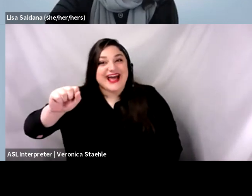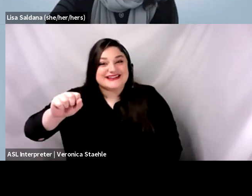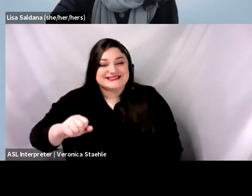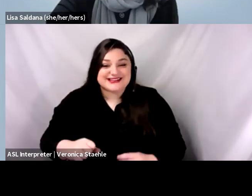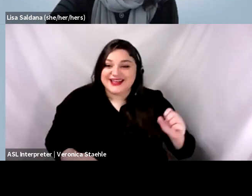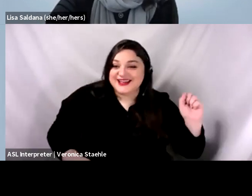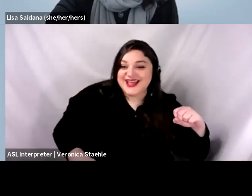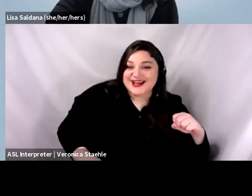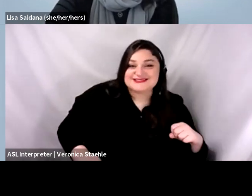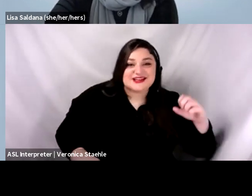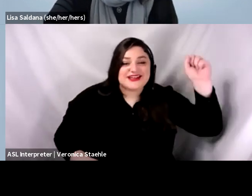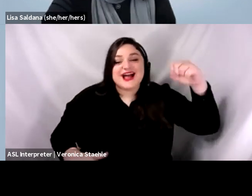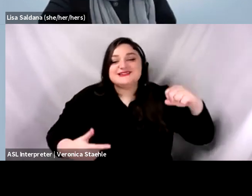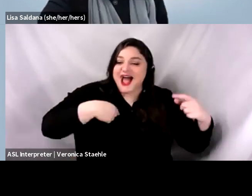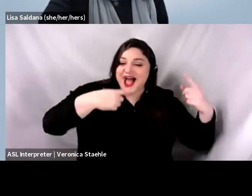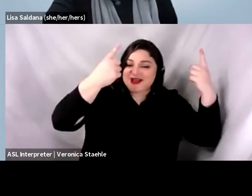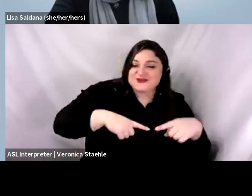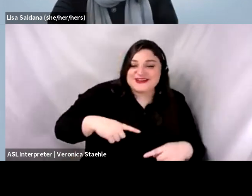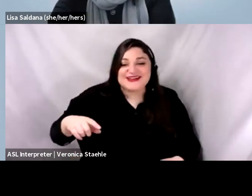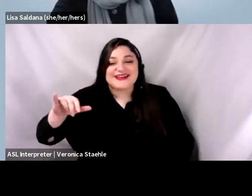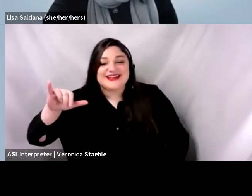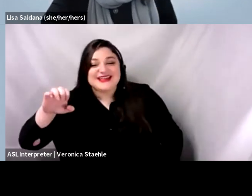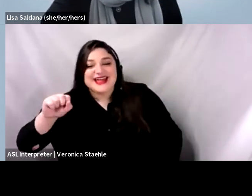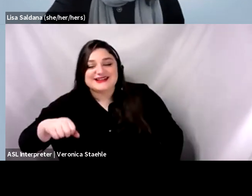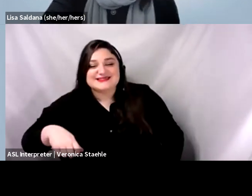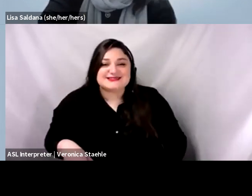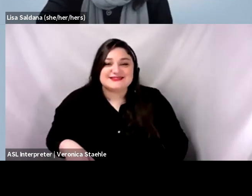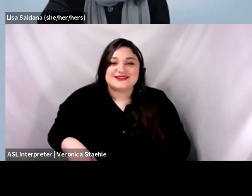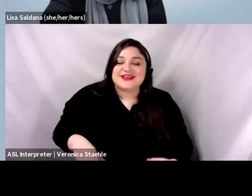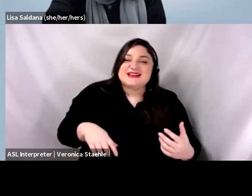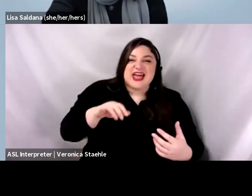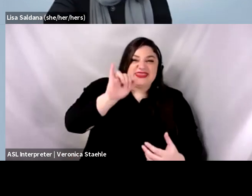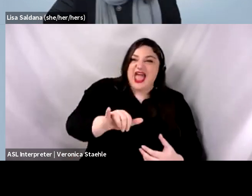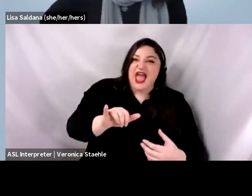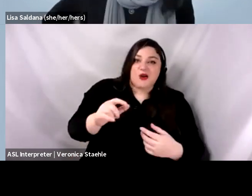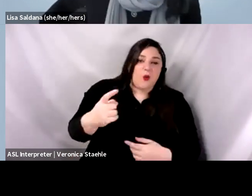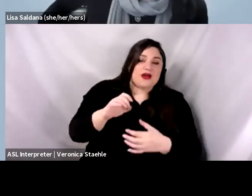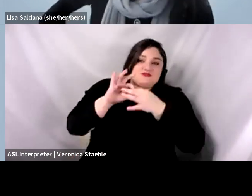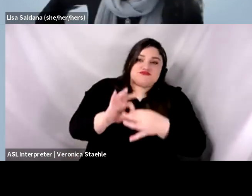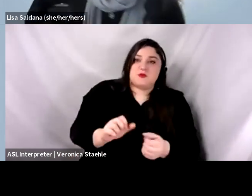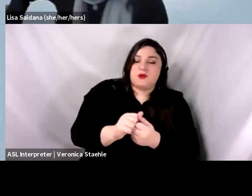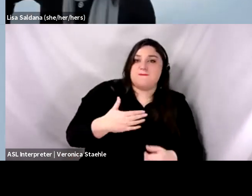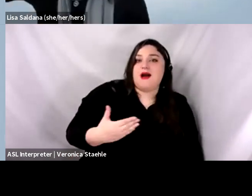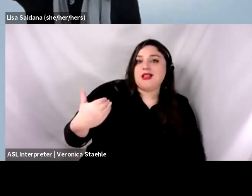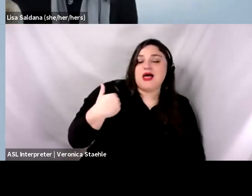I agree. Yes. It goes along with the previous point. I mean, if you're going to be,